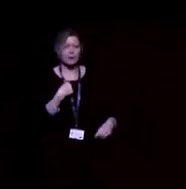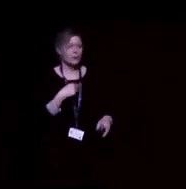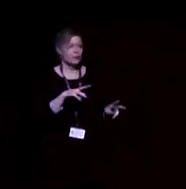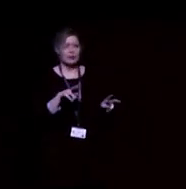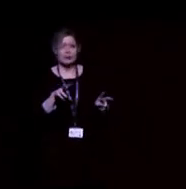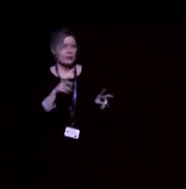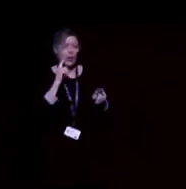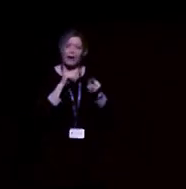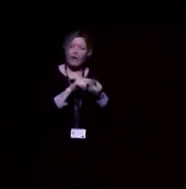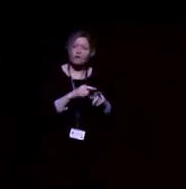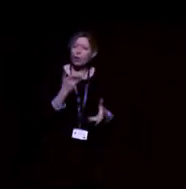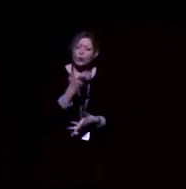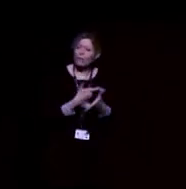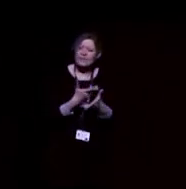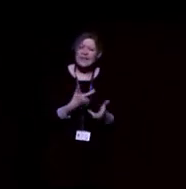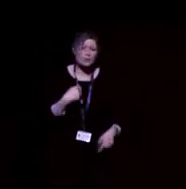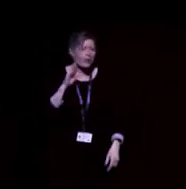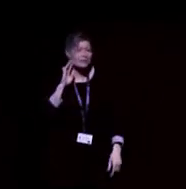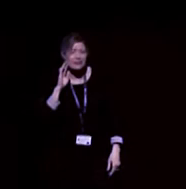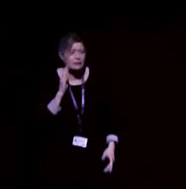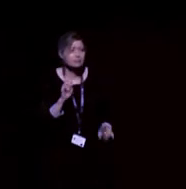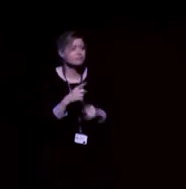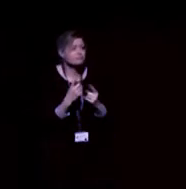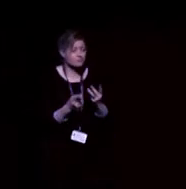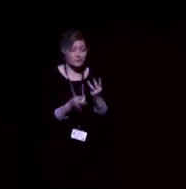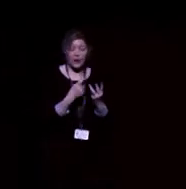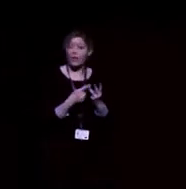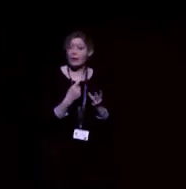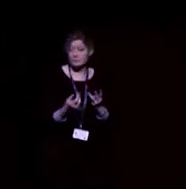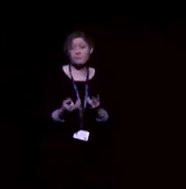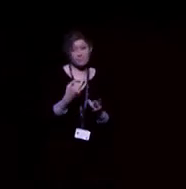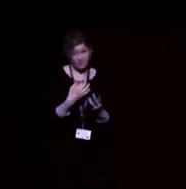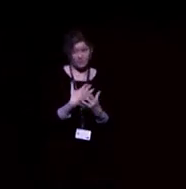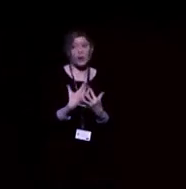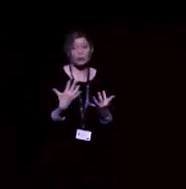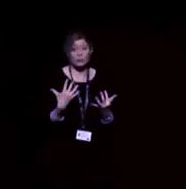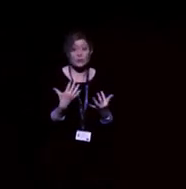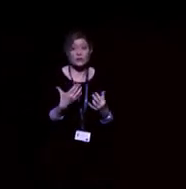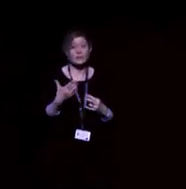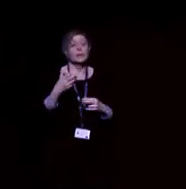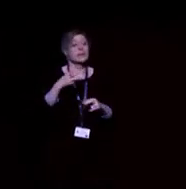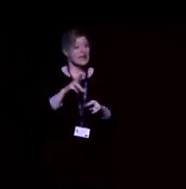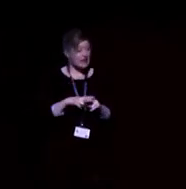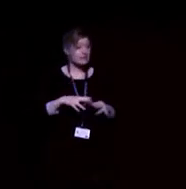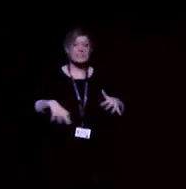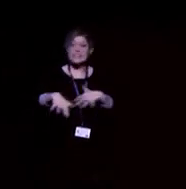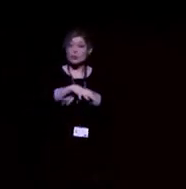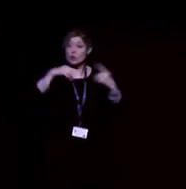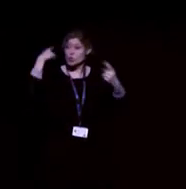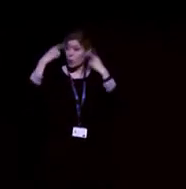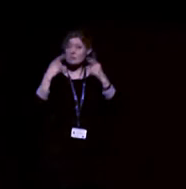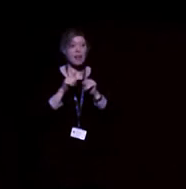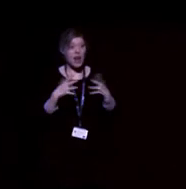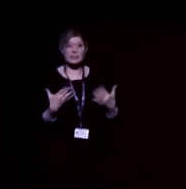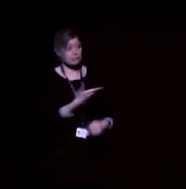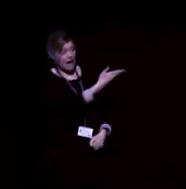around the table? And then the other common one is, why if I'm in a noisy situation, a bit like we have been